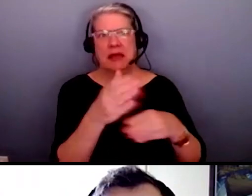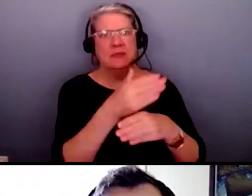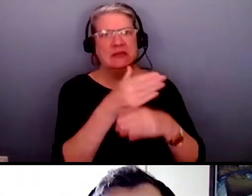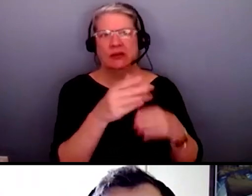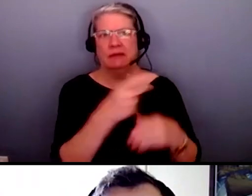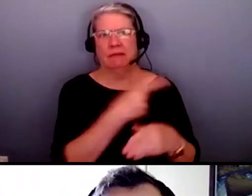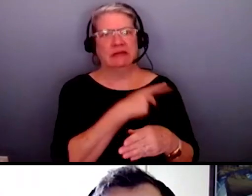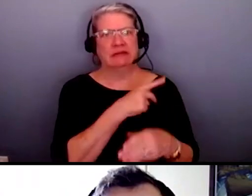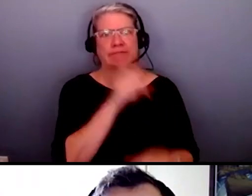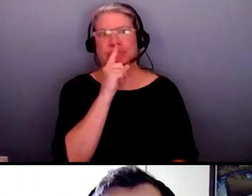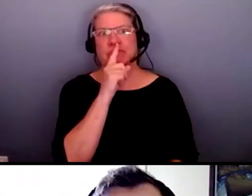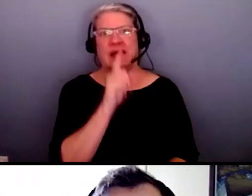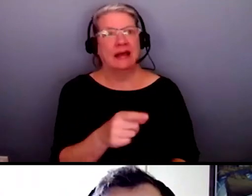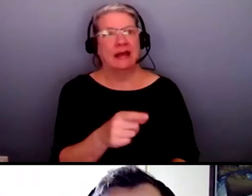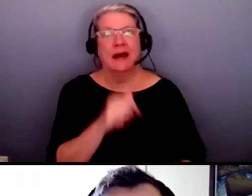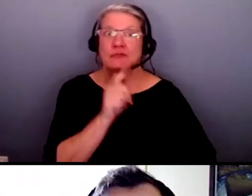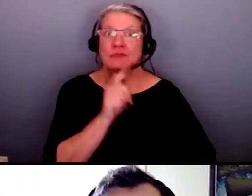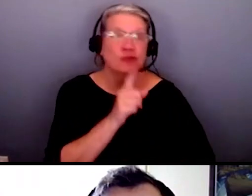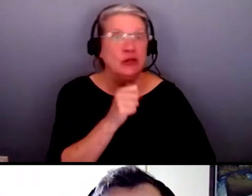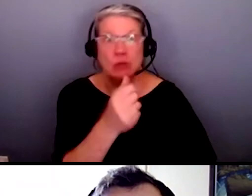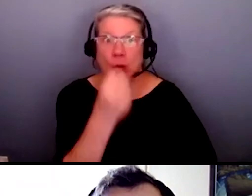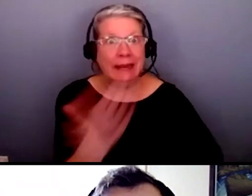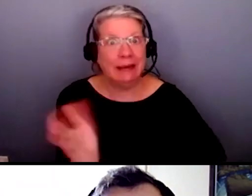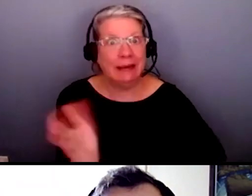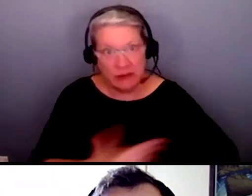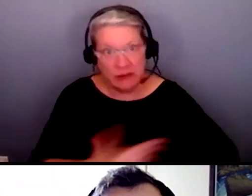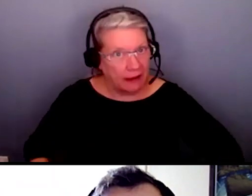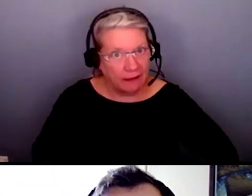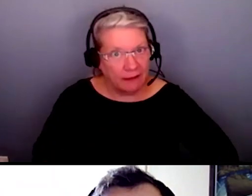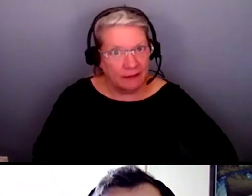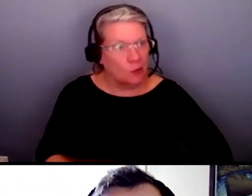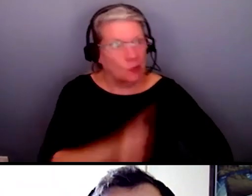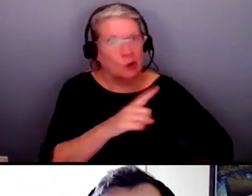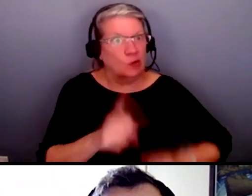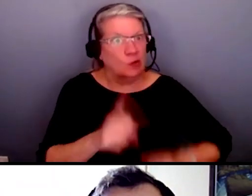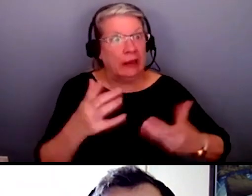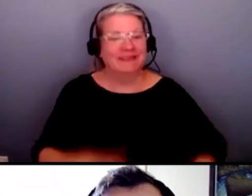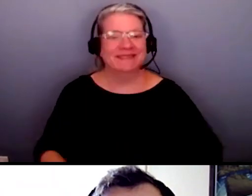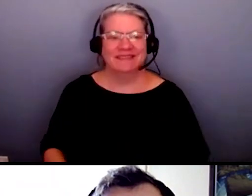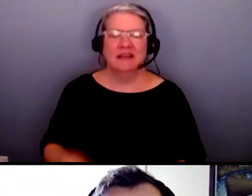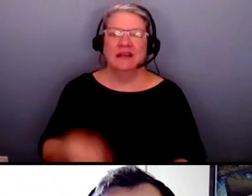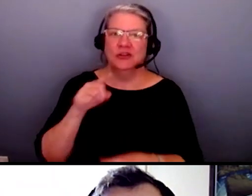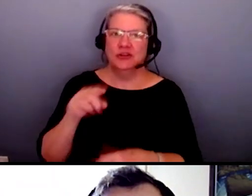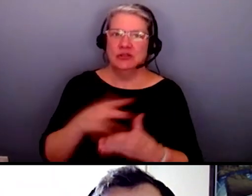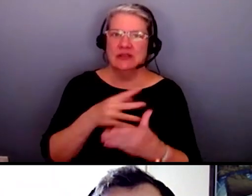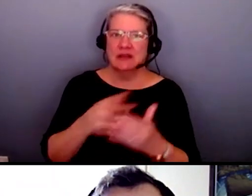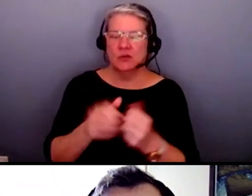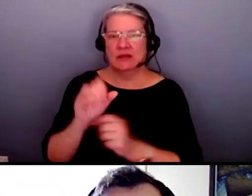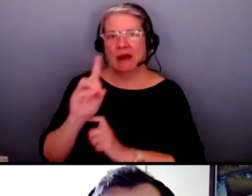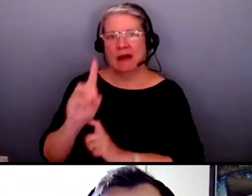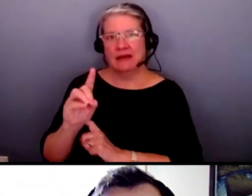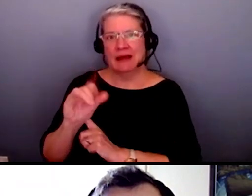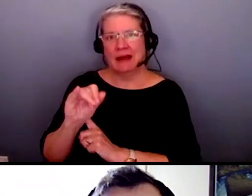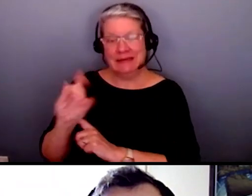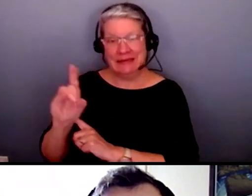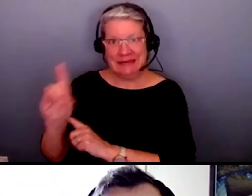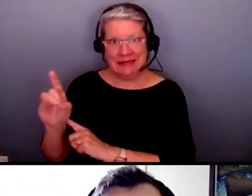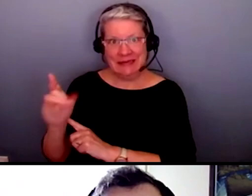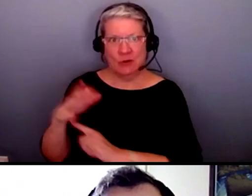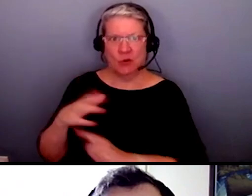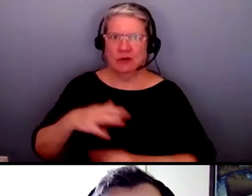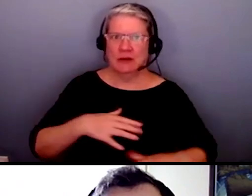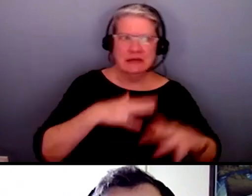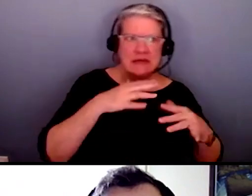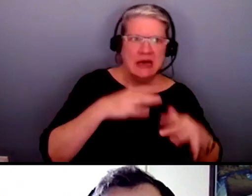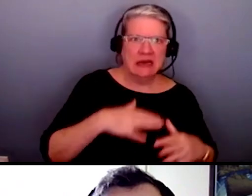i'm pretty sure you don't eat all day um when you're scheduling for someone with idd or probably anxiety